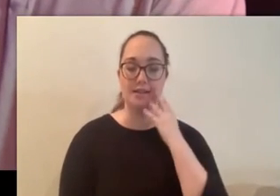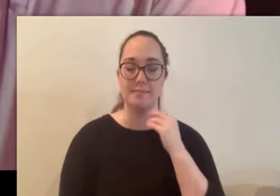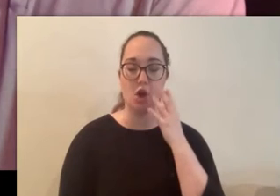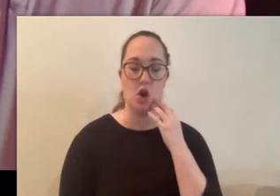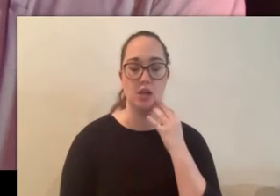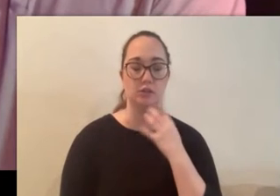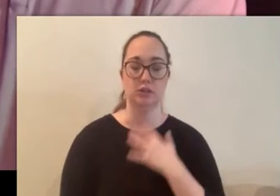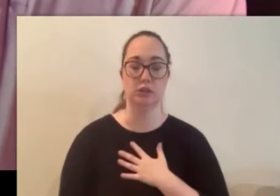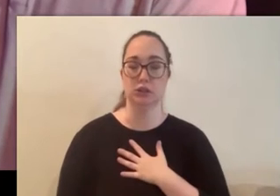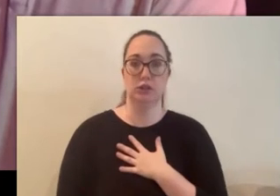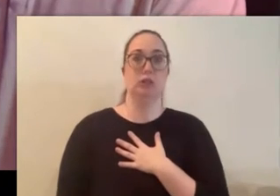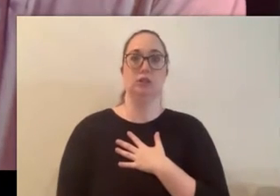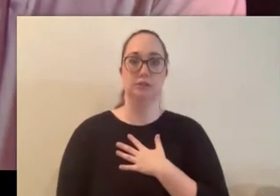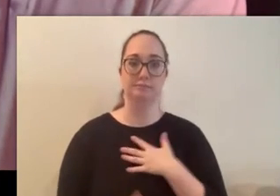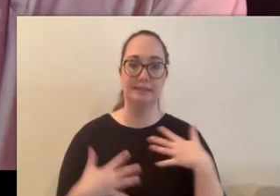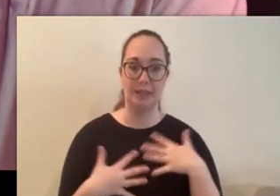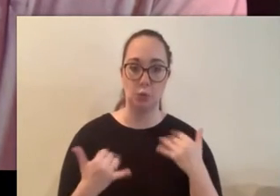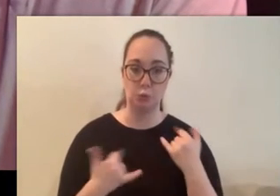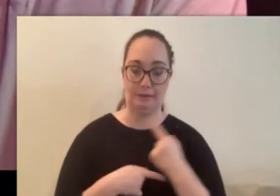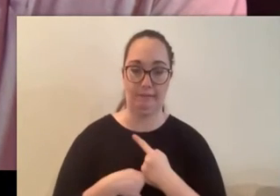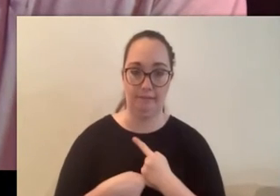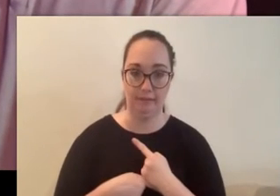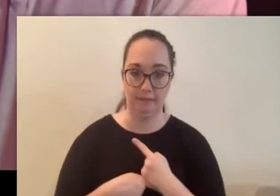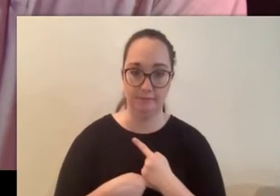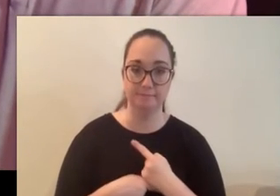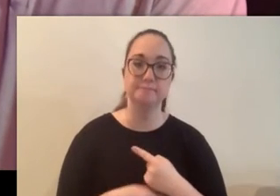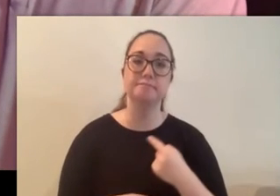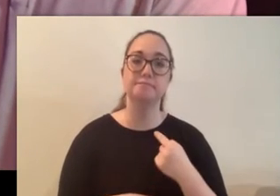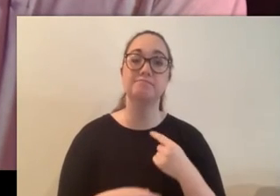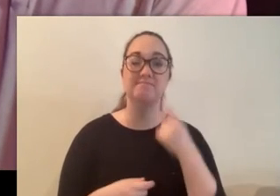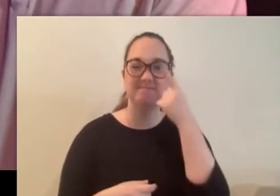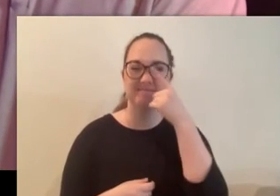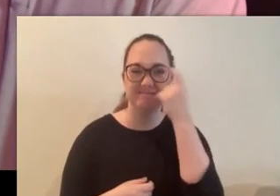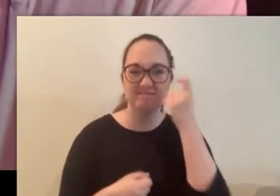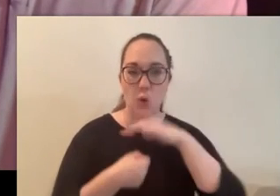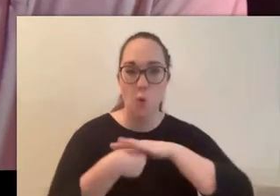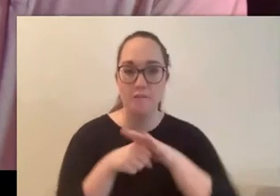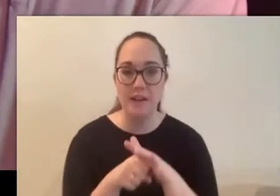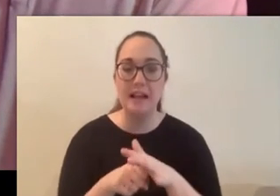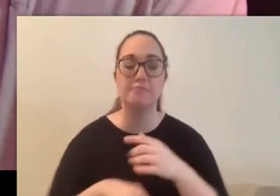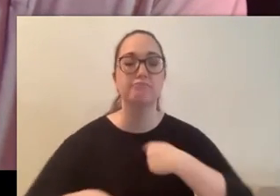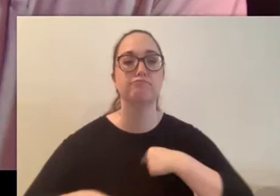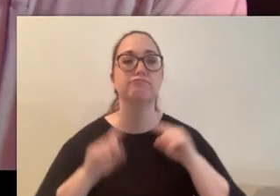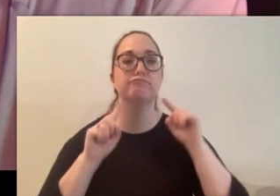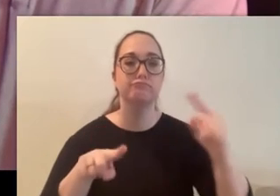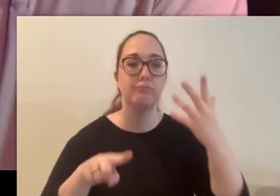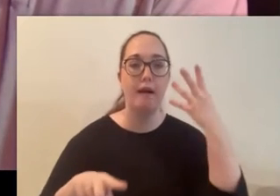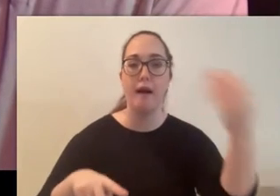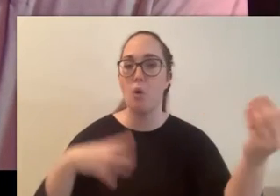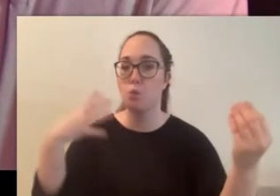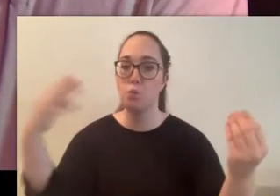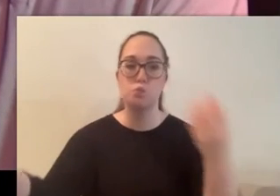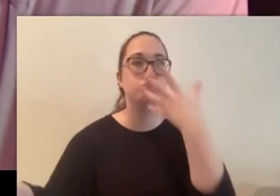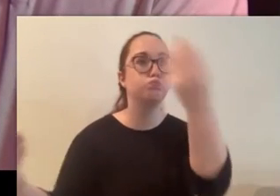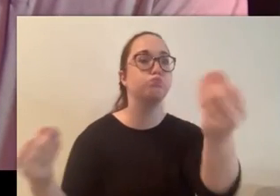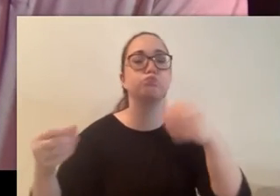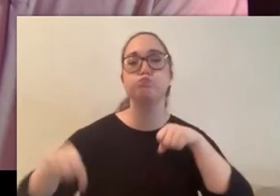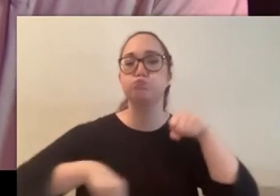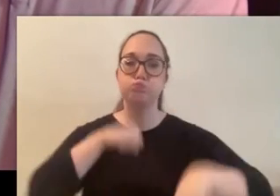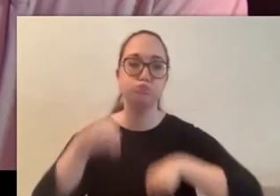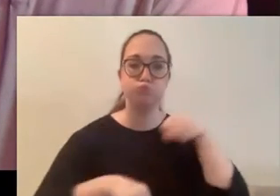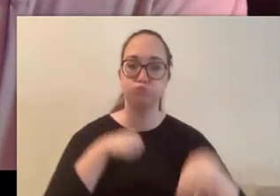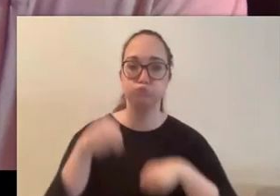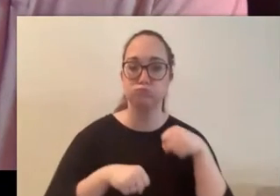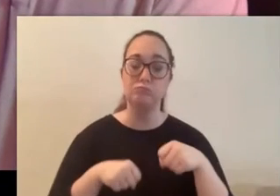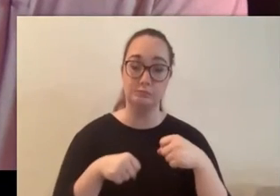to this day thanks to covet i found myself going out a lot more on the on my mountain bike and i wanted to go